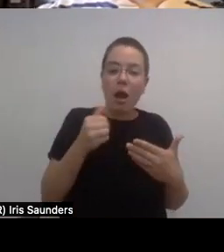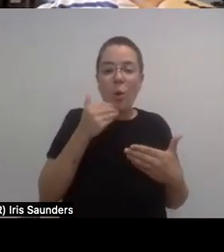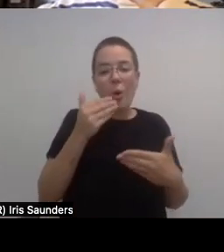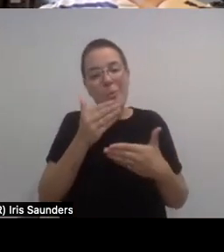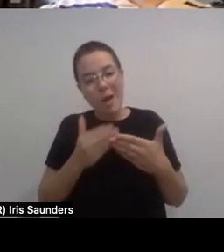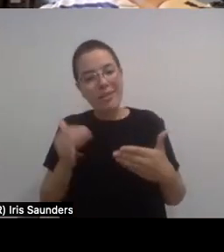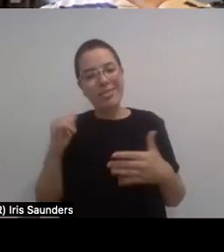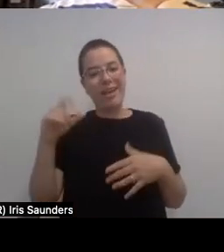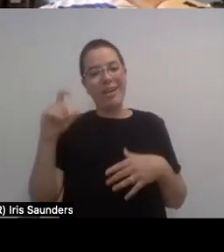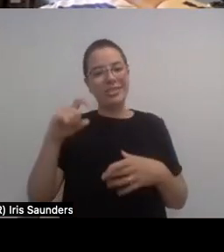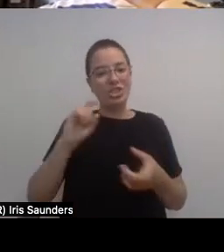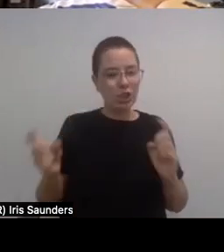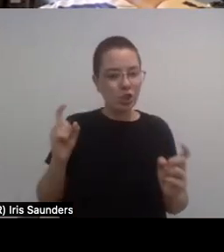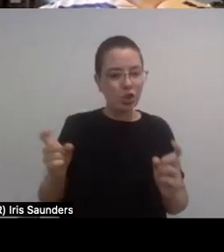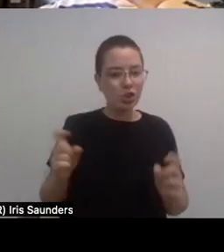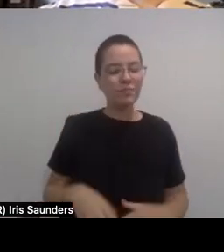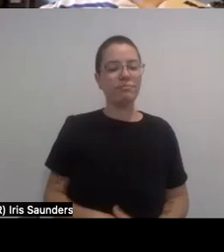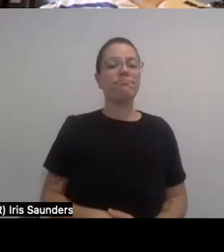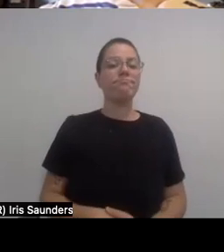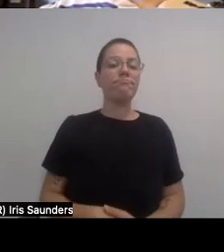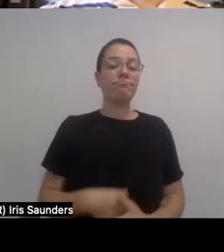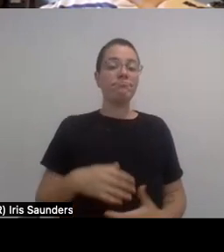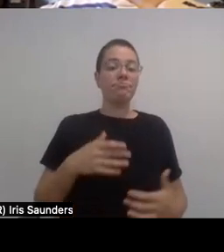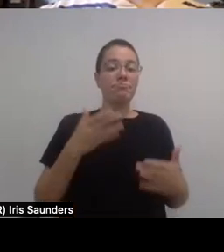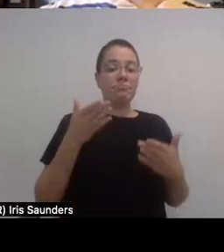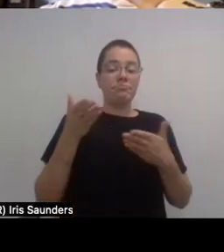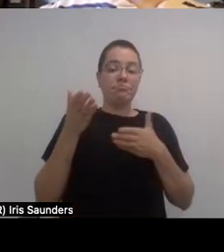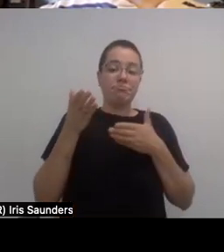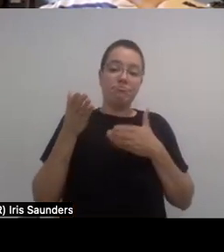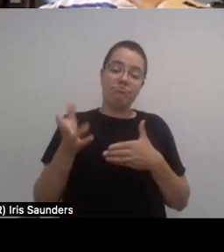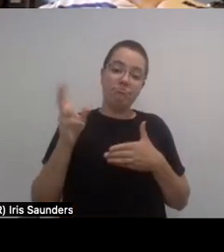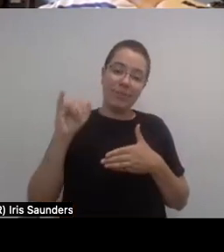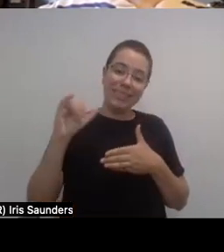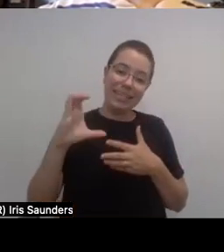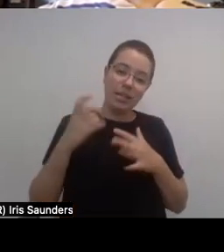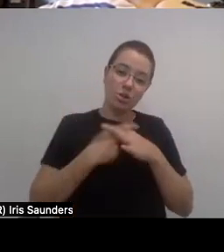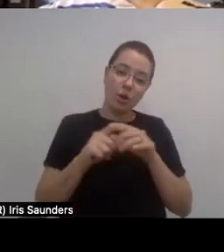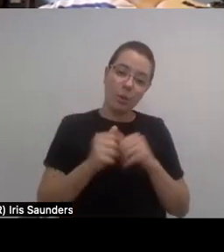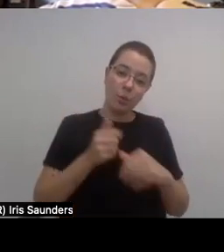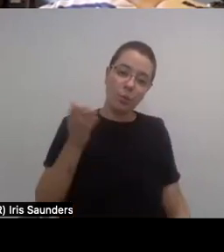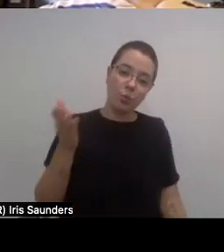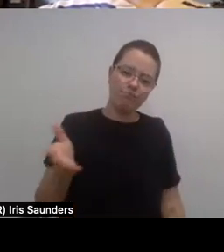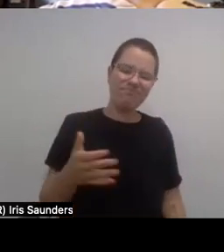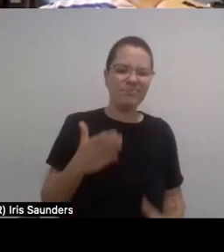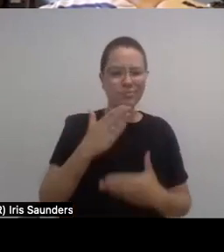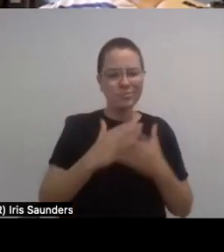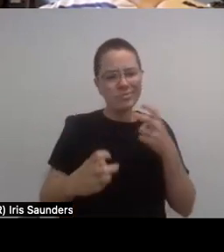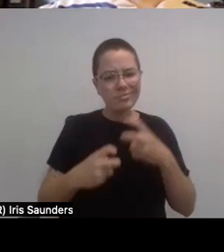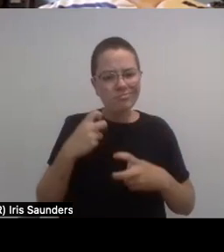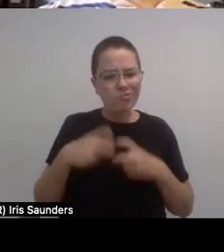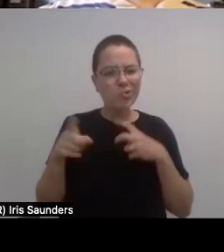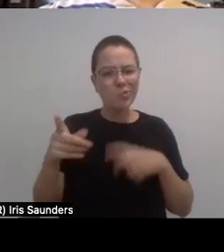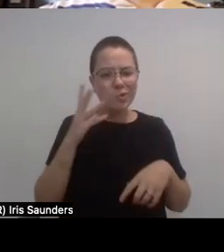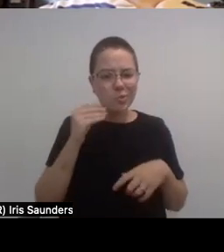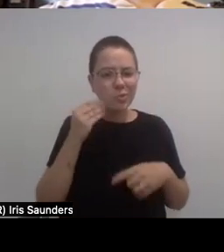So I will start with you, Nick. What are some obstacles that you've experienced throughout